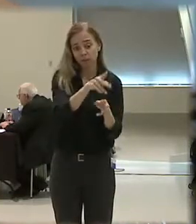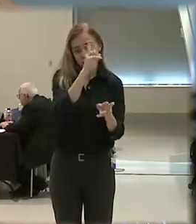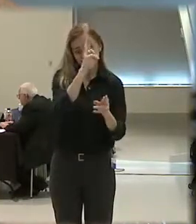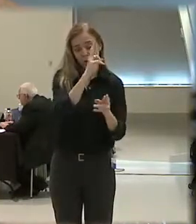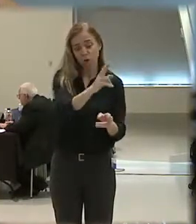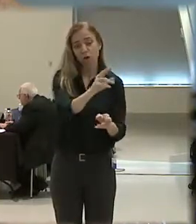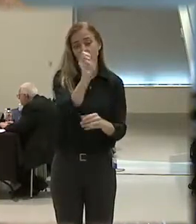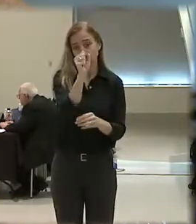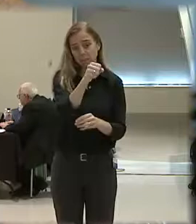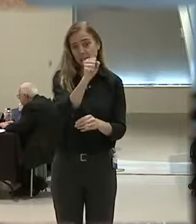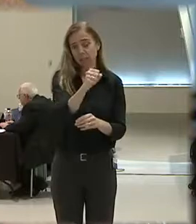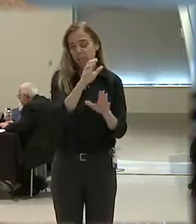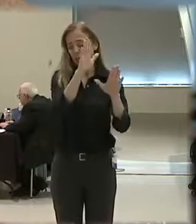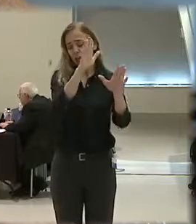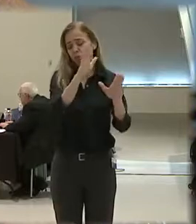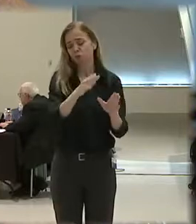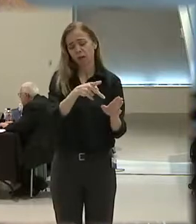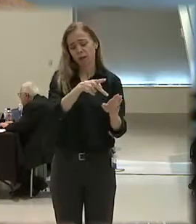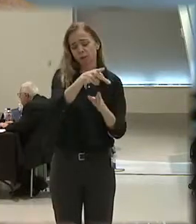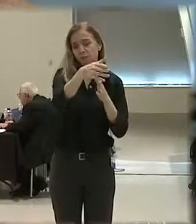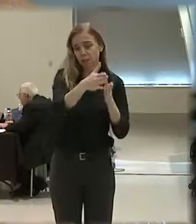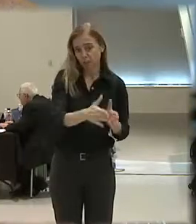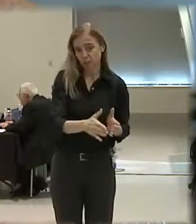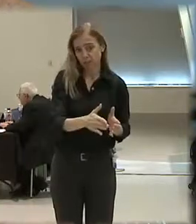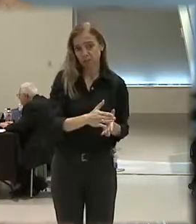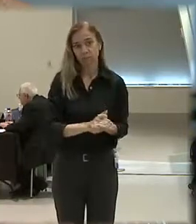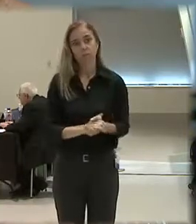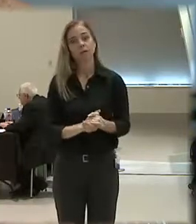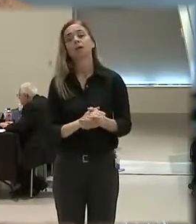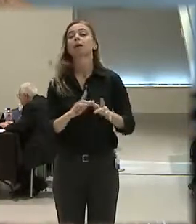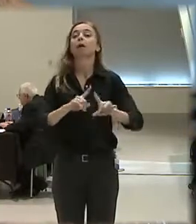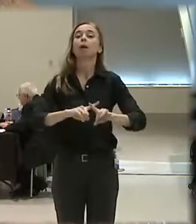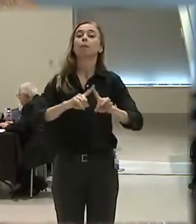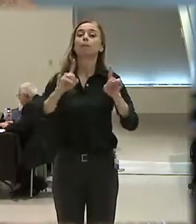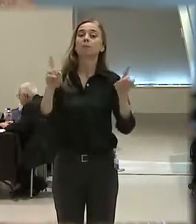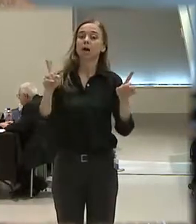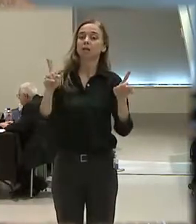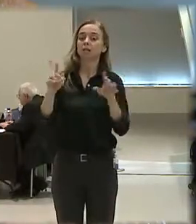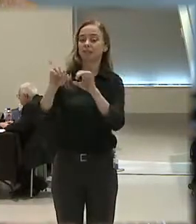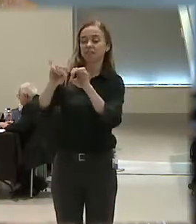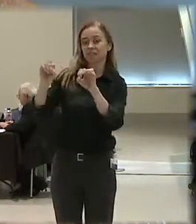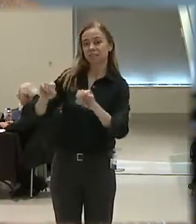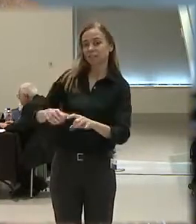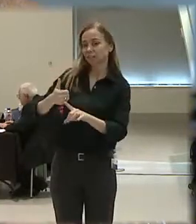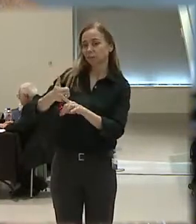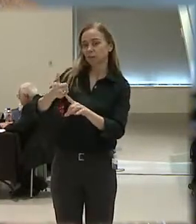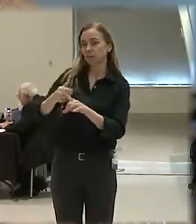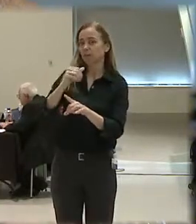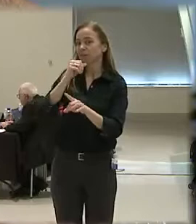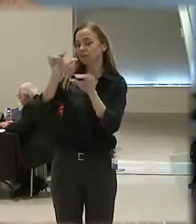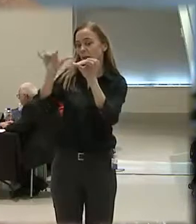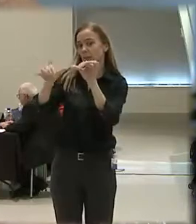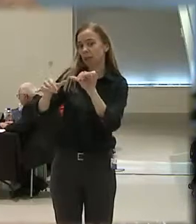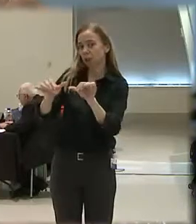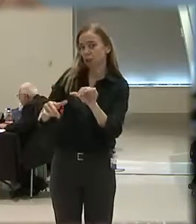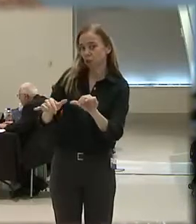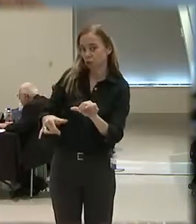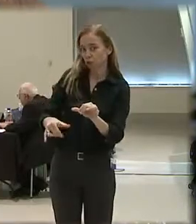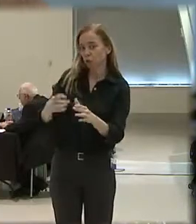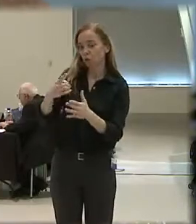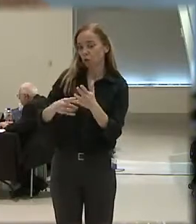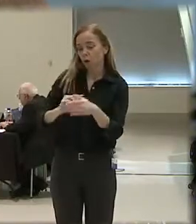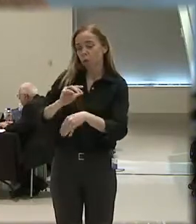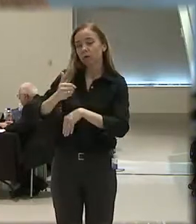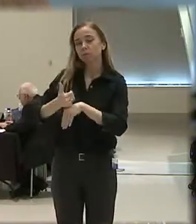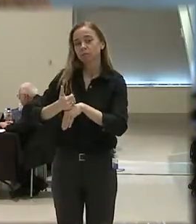and with great professionalism. However, the integrity of a system is not measured by the clearances that we would find.